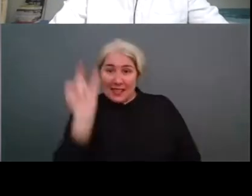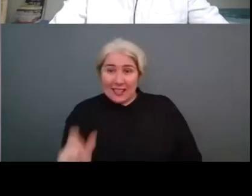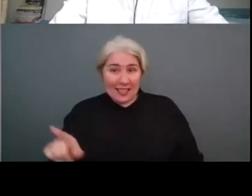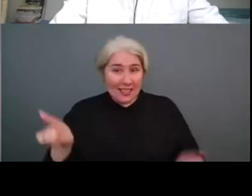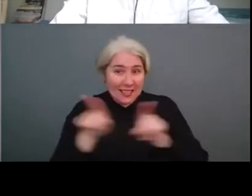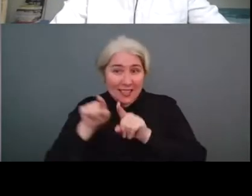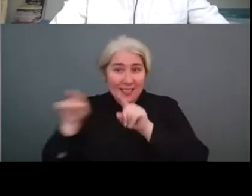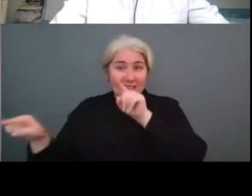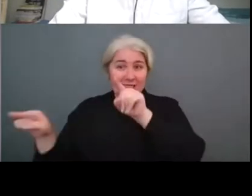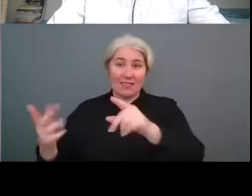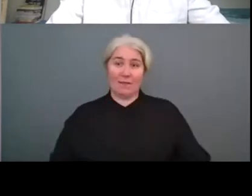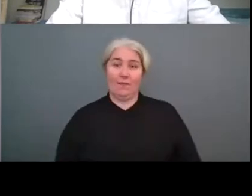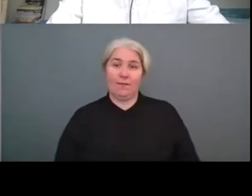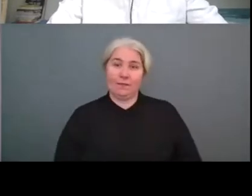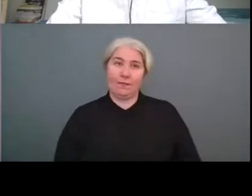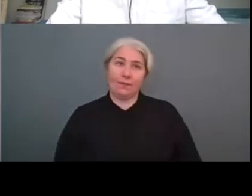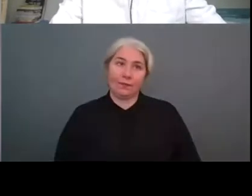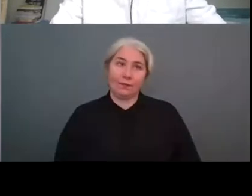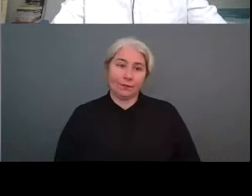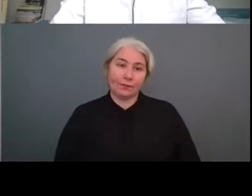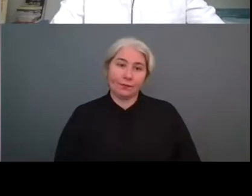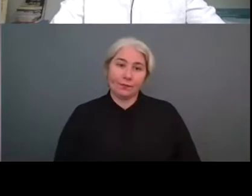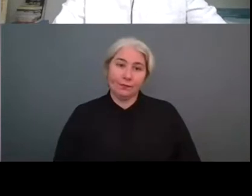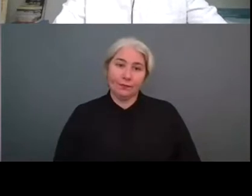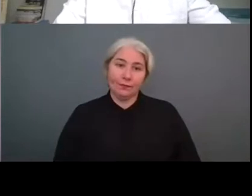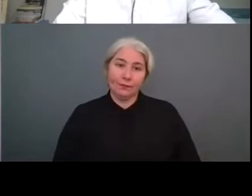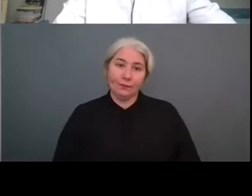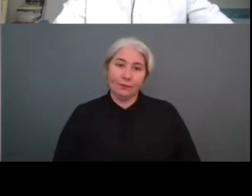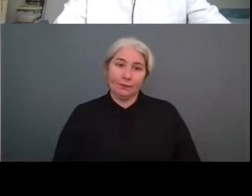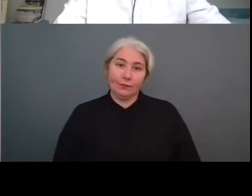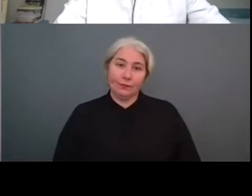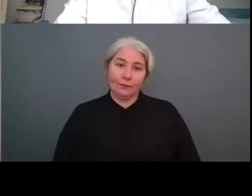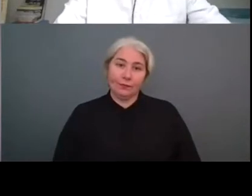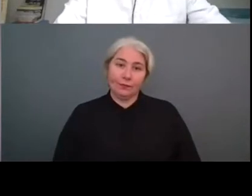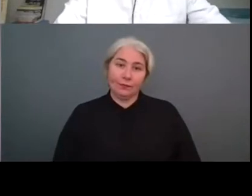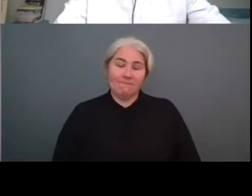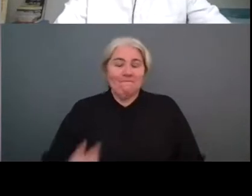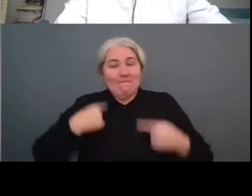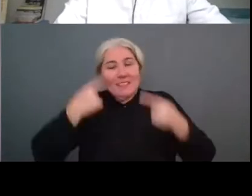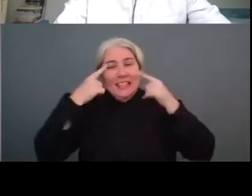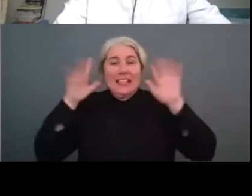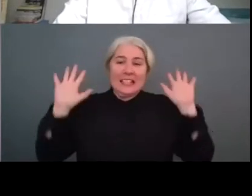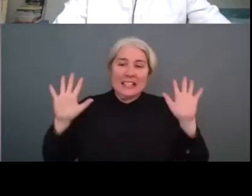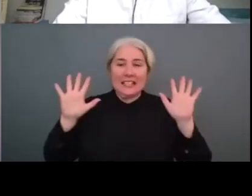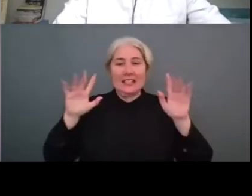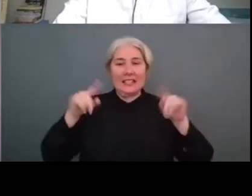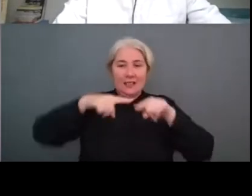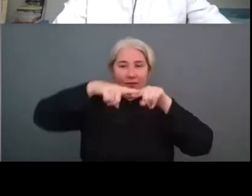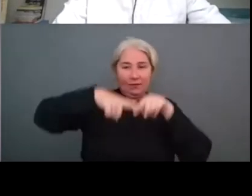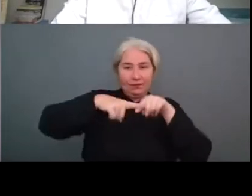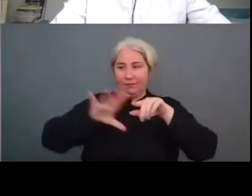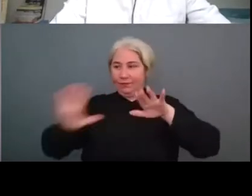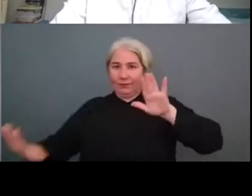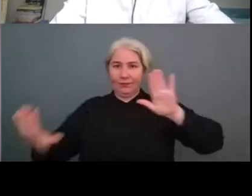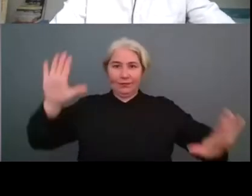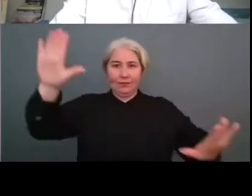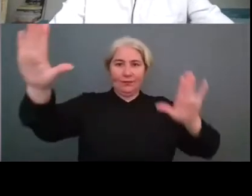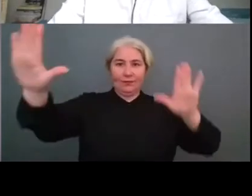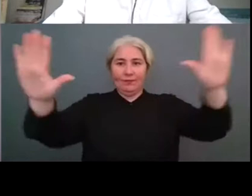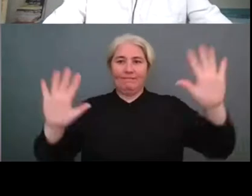in in this field and um for the moment i think it's about um